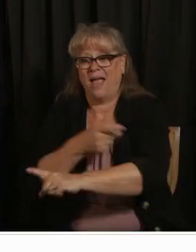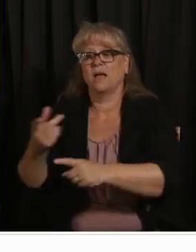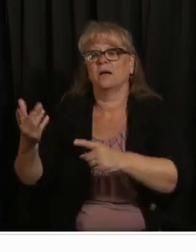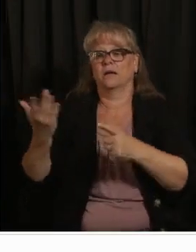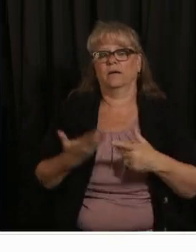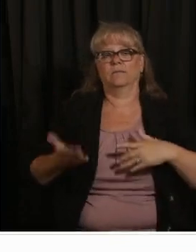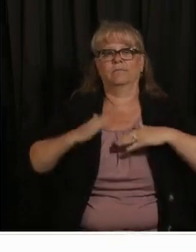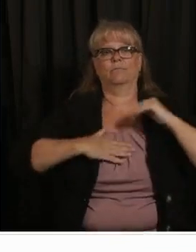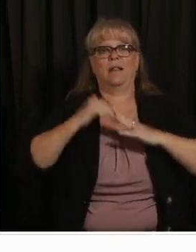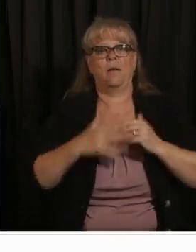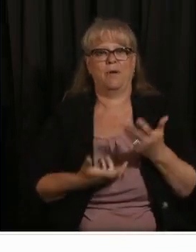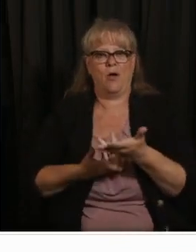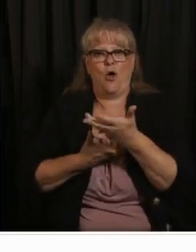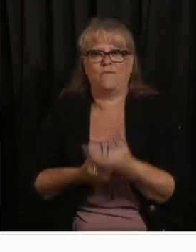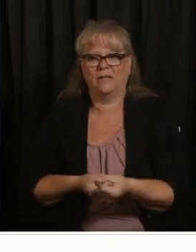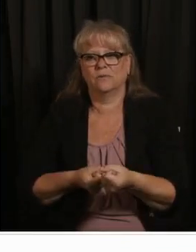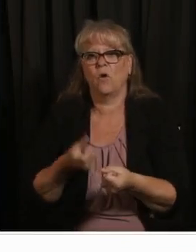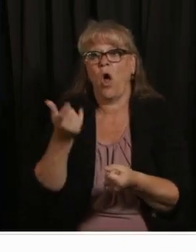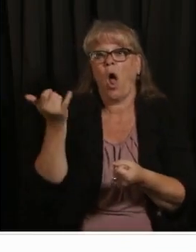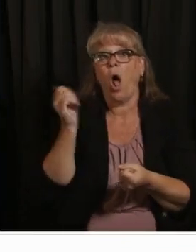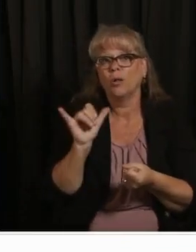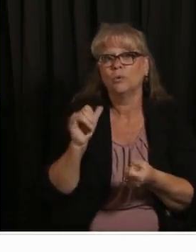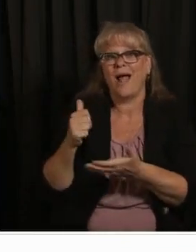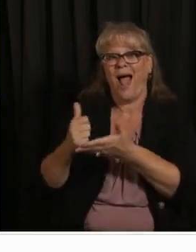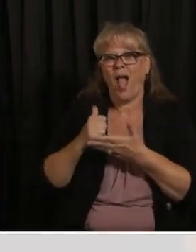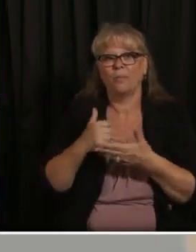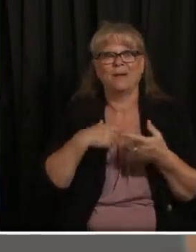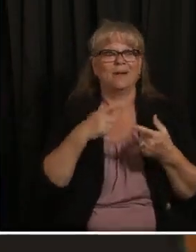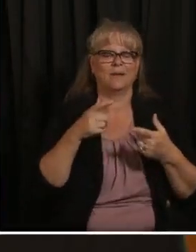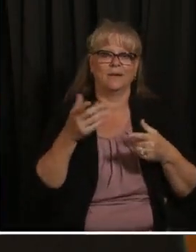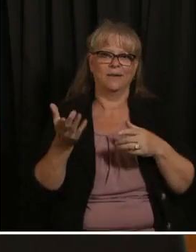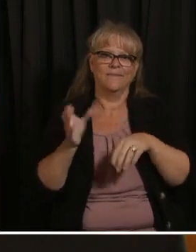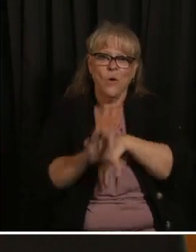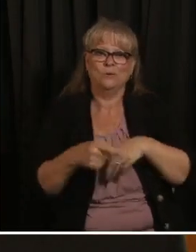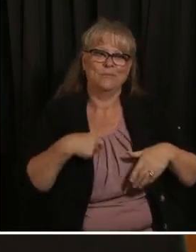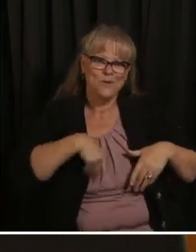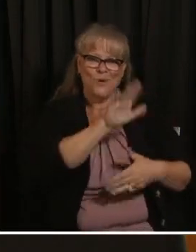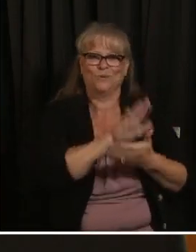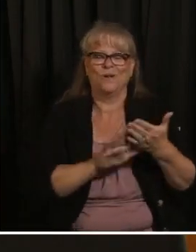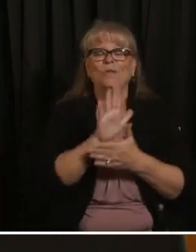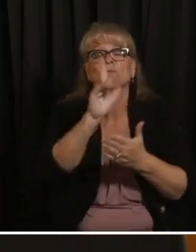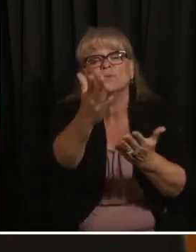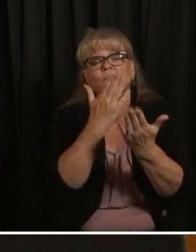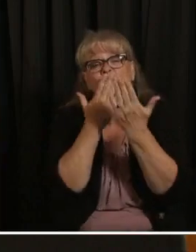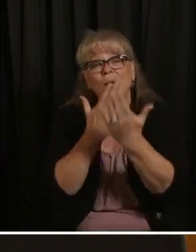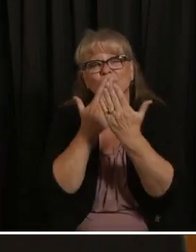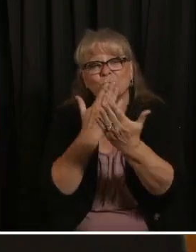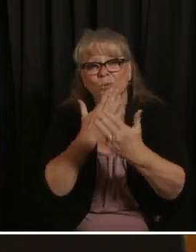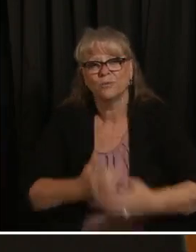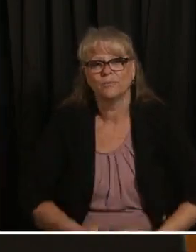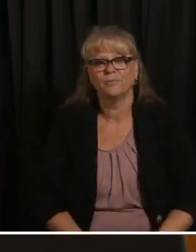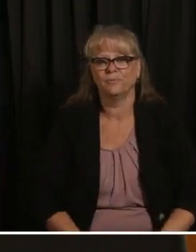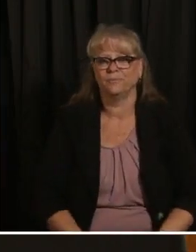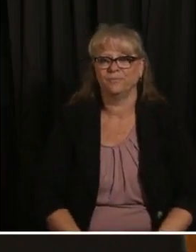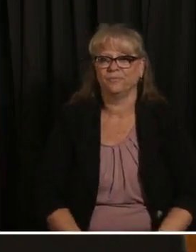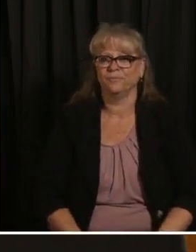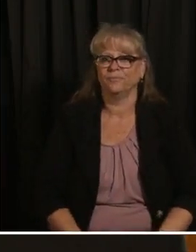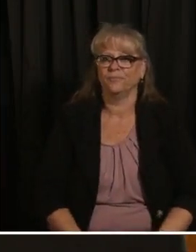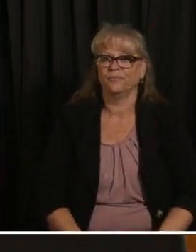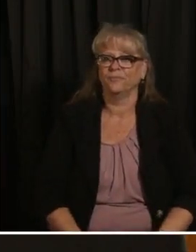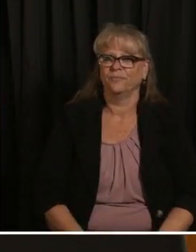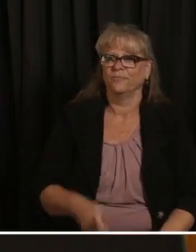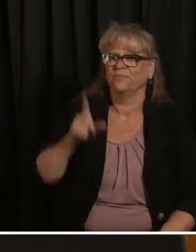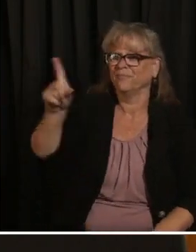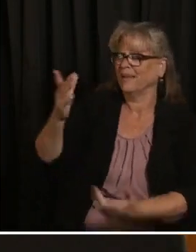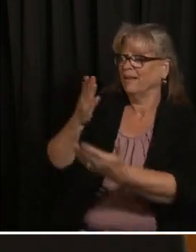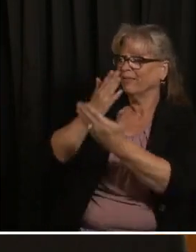education thank you so much thank you Brady and I think all of us appreciate you standing up to your fear and